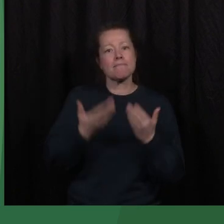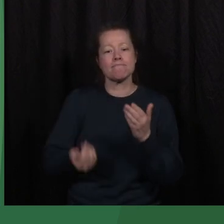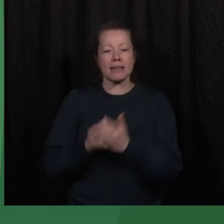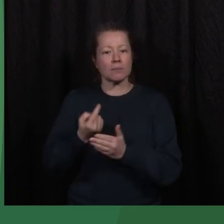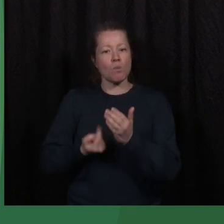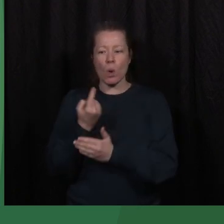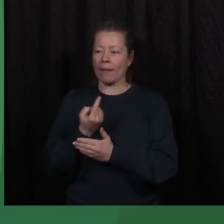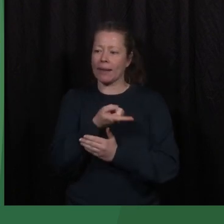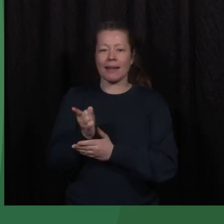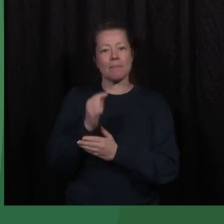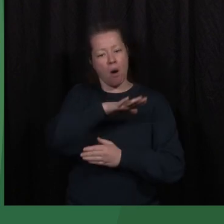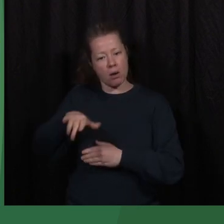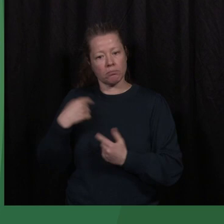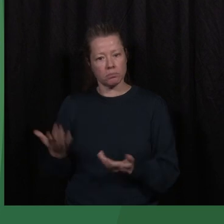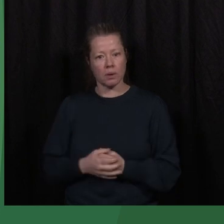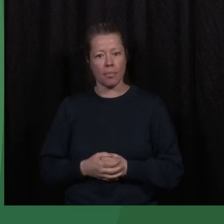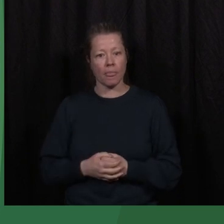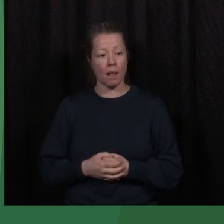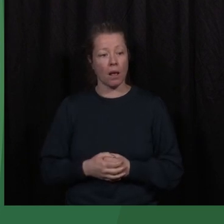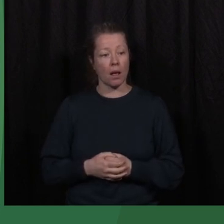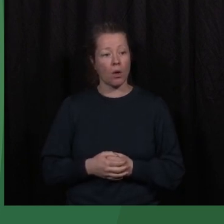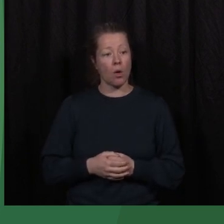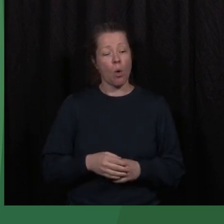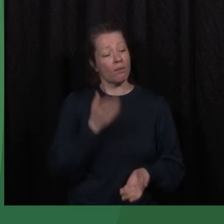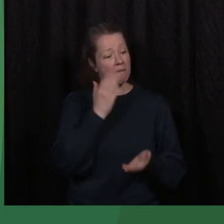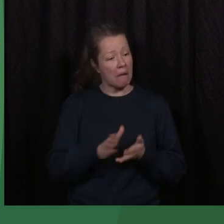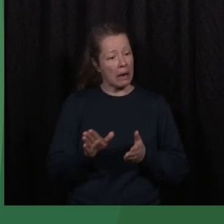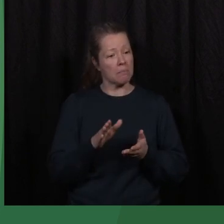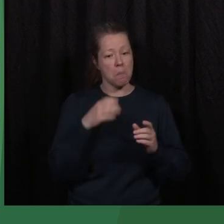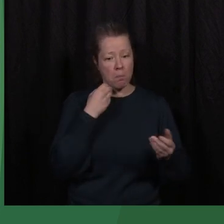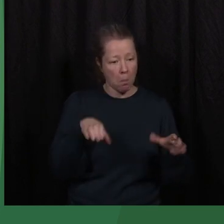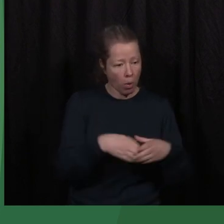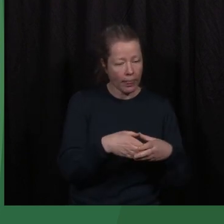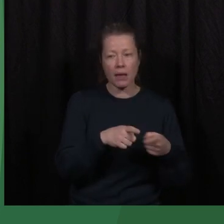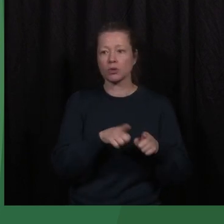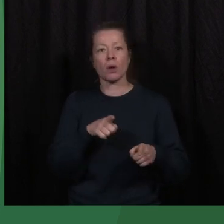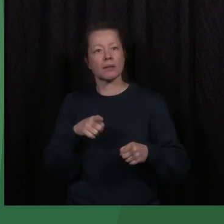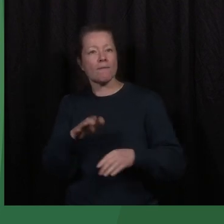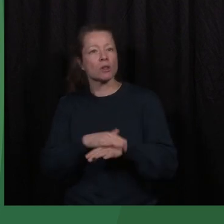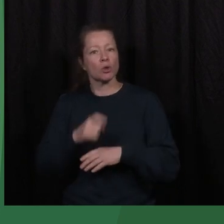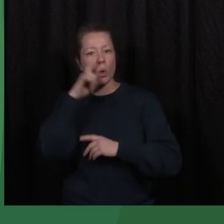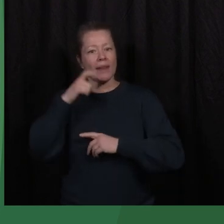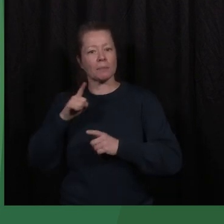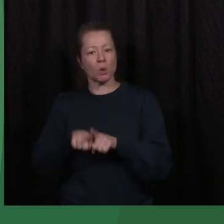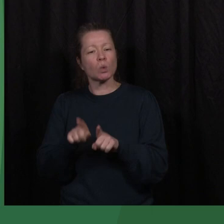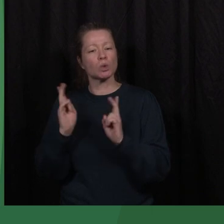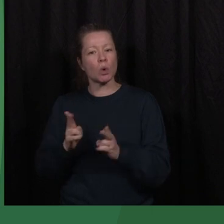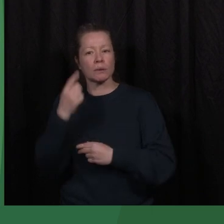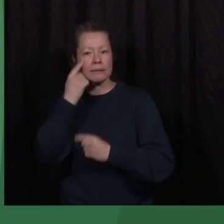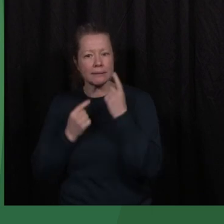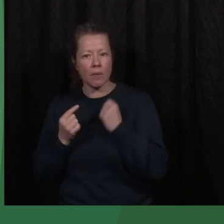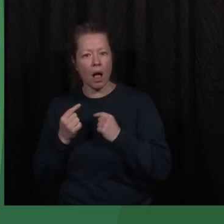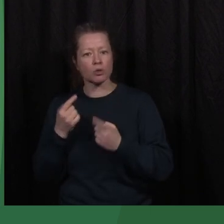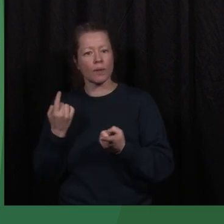And I left the room with a sense of pride, but also a sense of sadness. You see, it takes so much effort to preserve our gains,